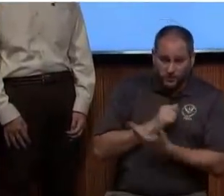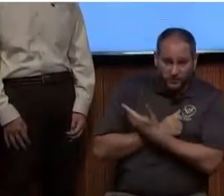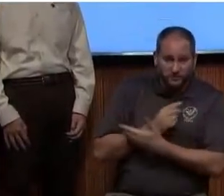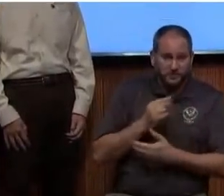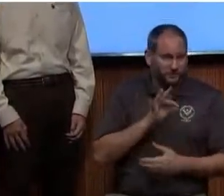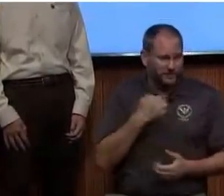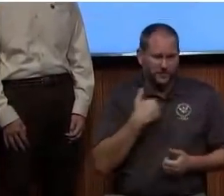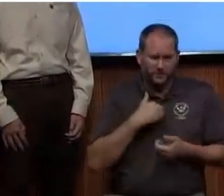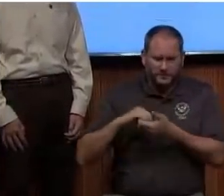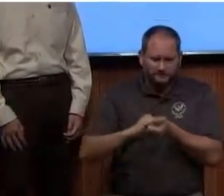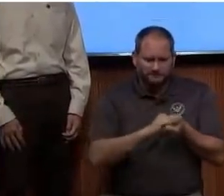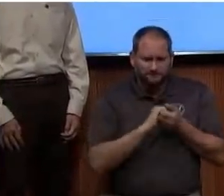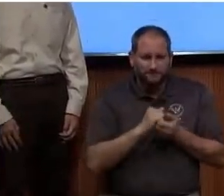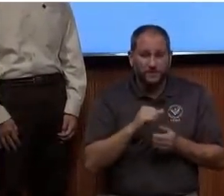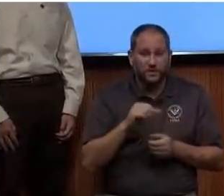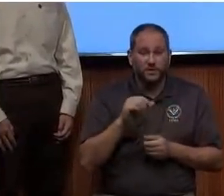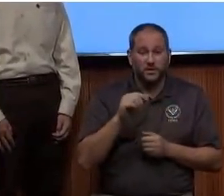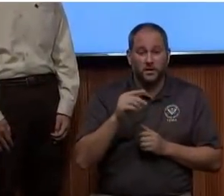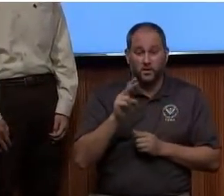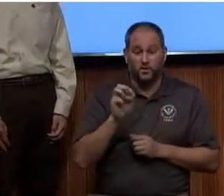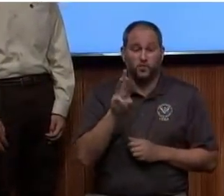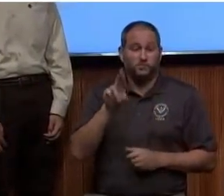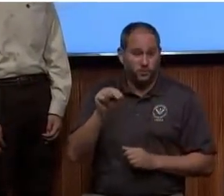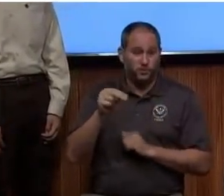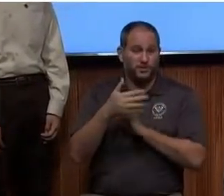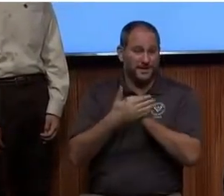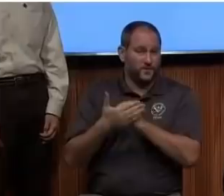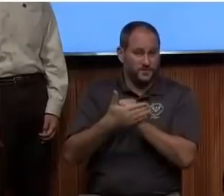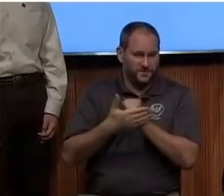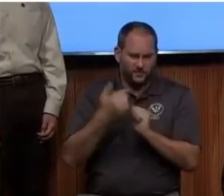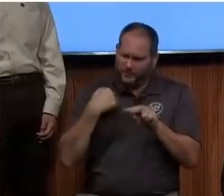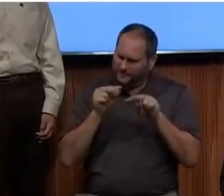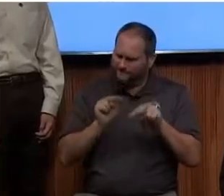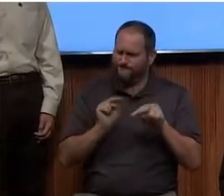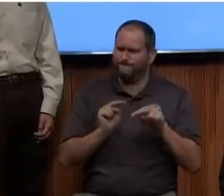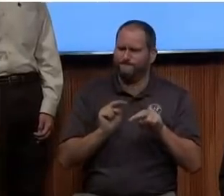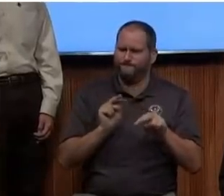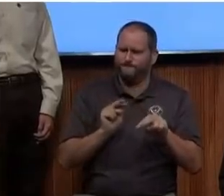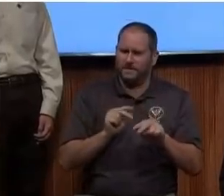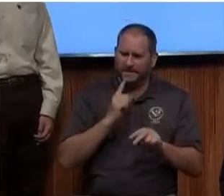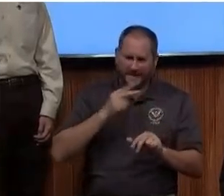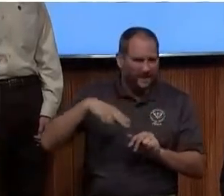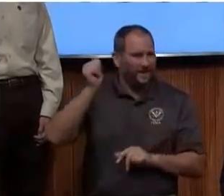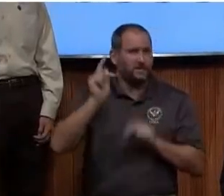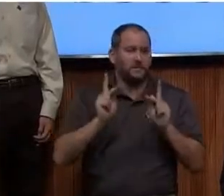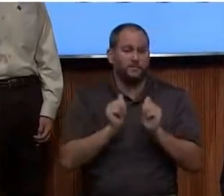because that county has the highest population of people with disabilities in the impacted areas.